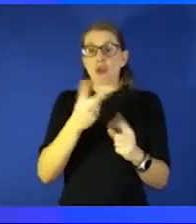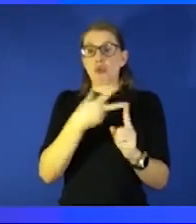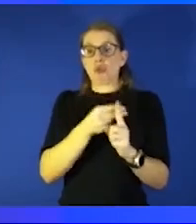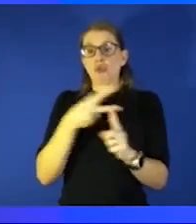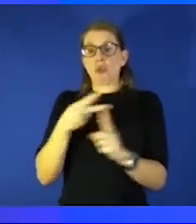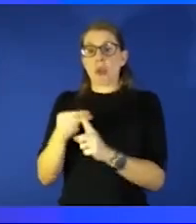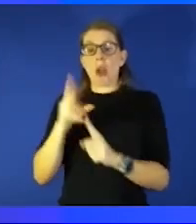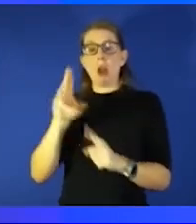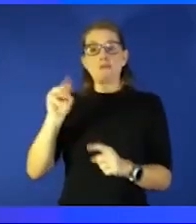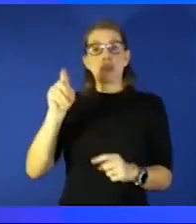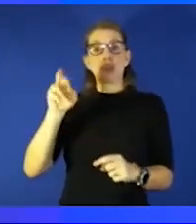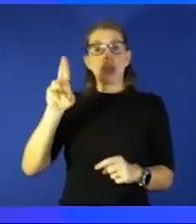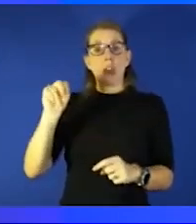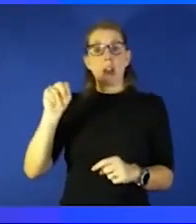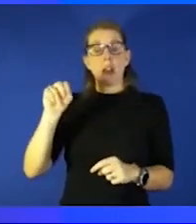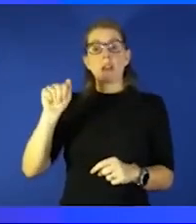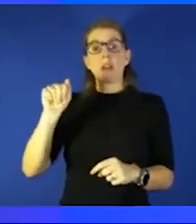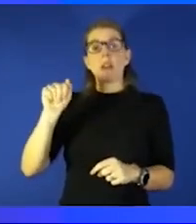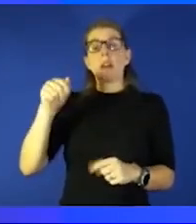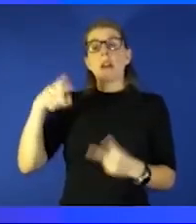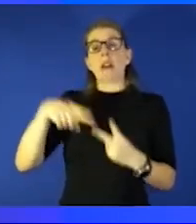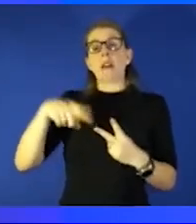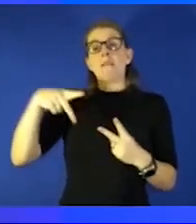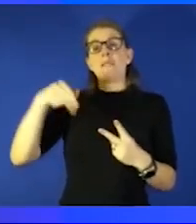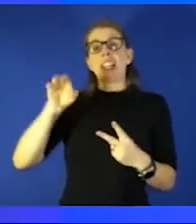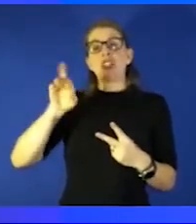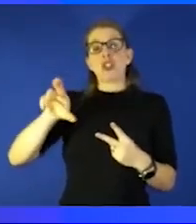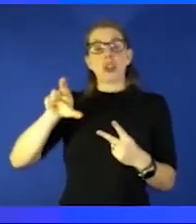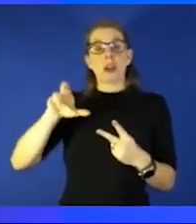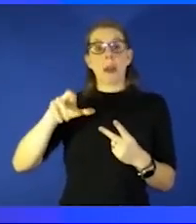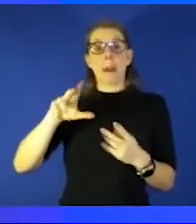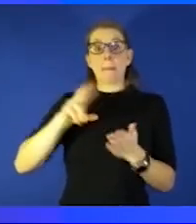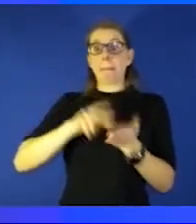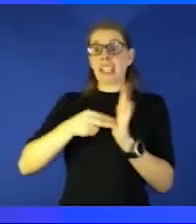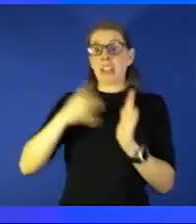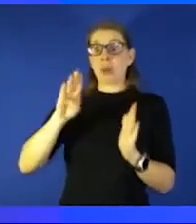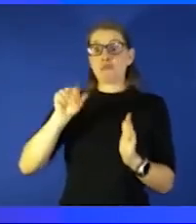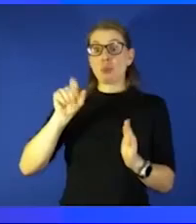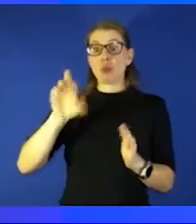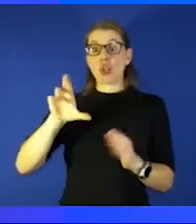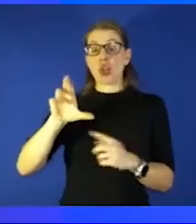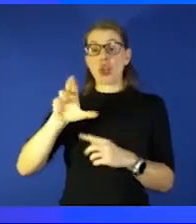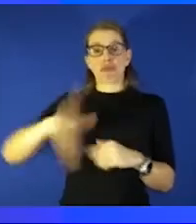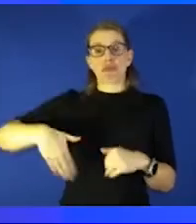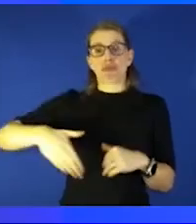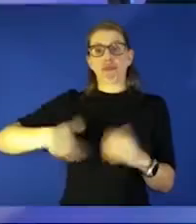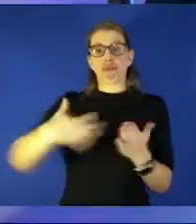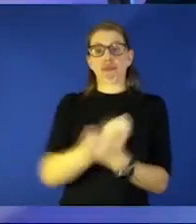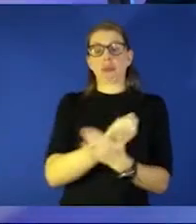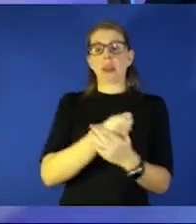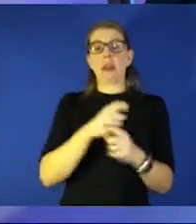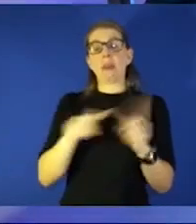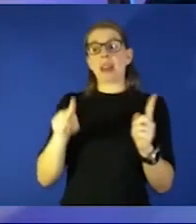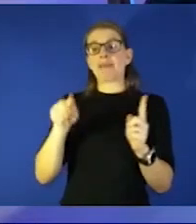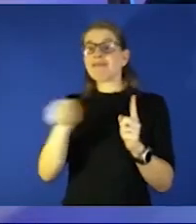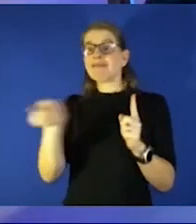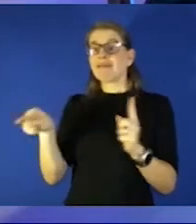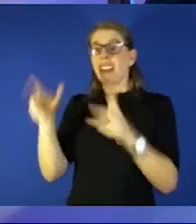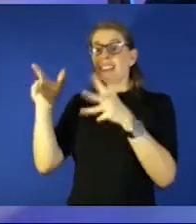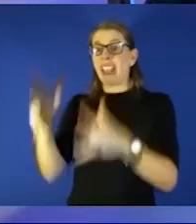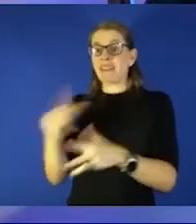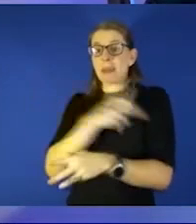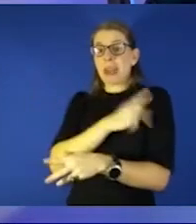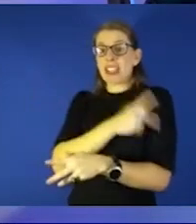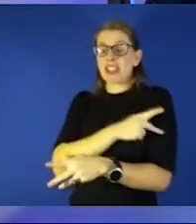and fires but they did not get the booster yet and then the rest are all unvaccinated yeah it's tough Grant let's talk a little bit about